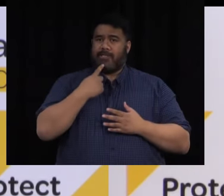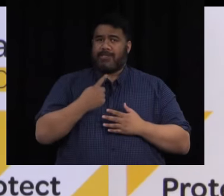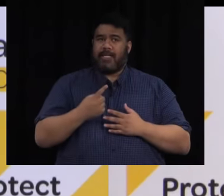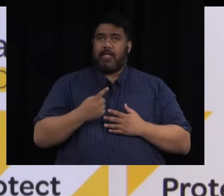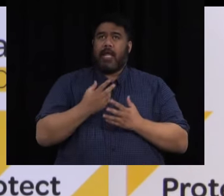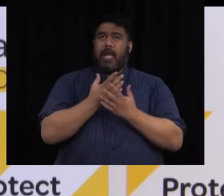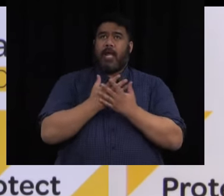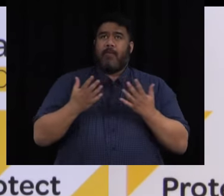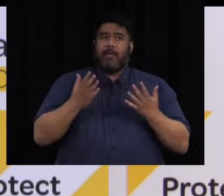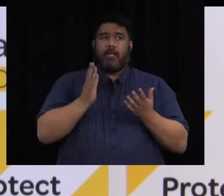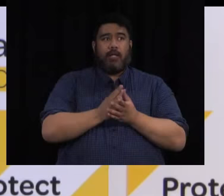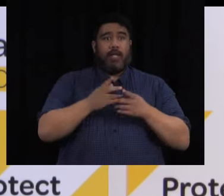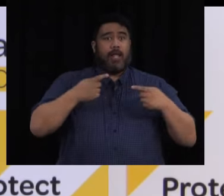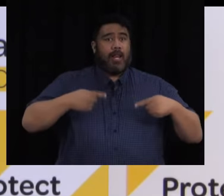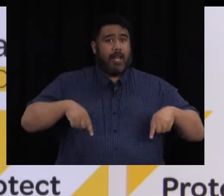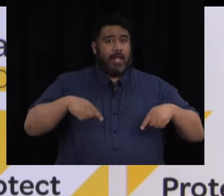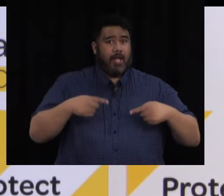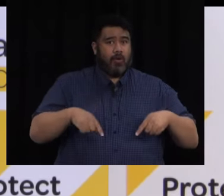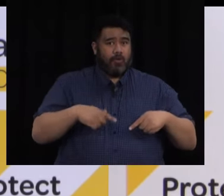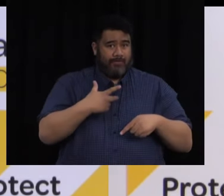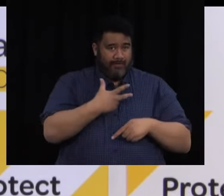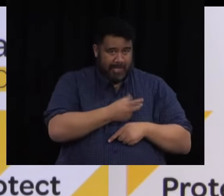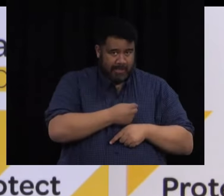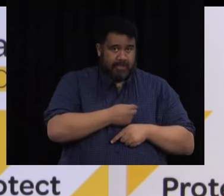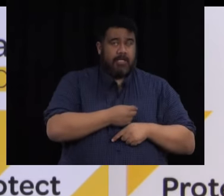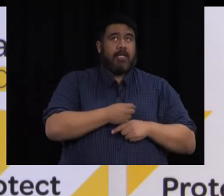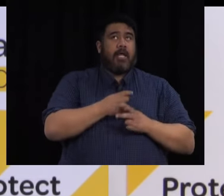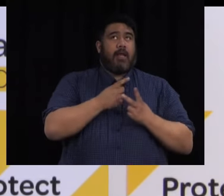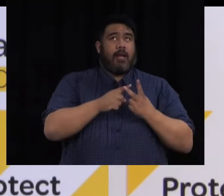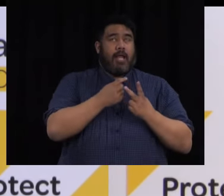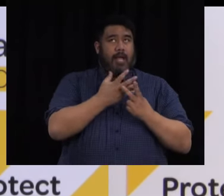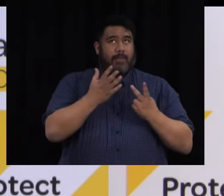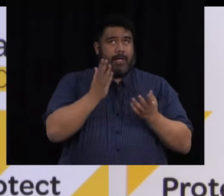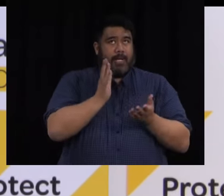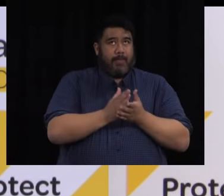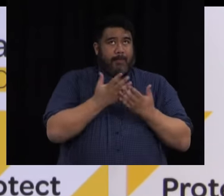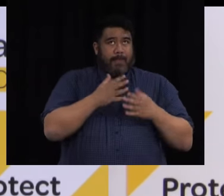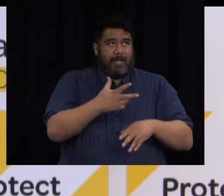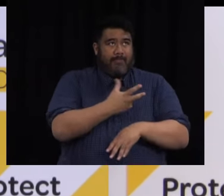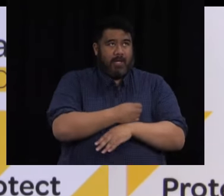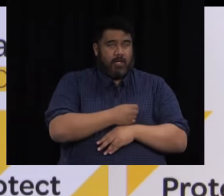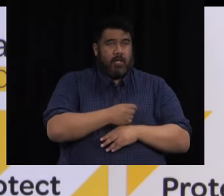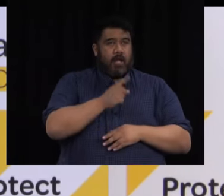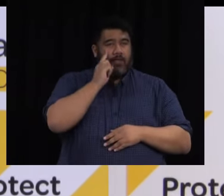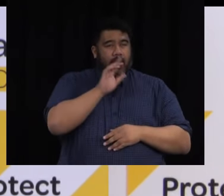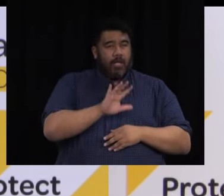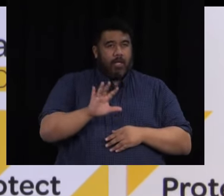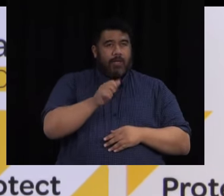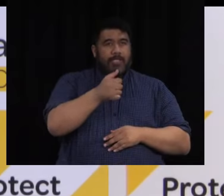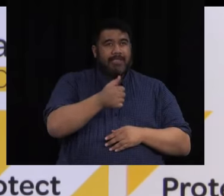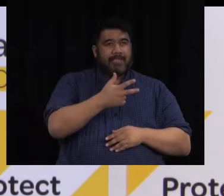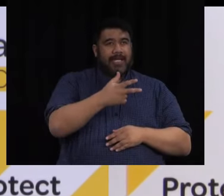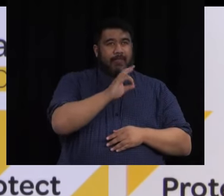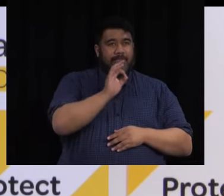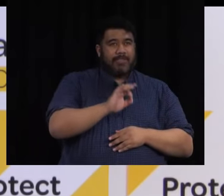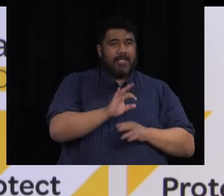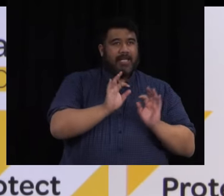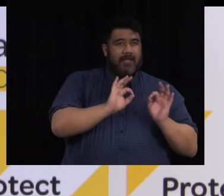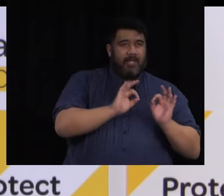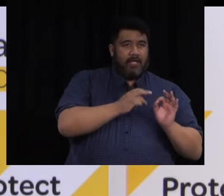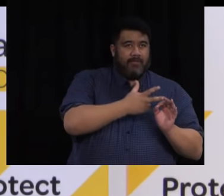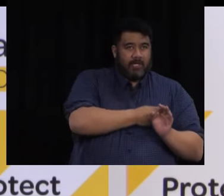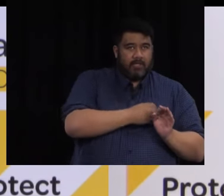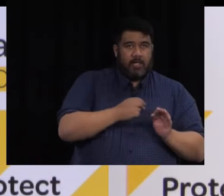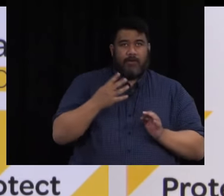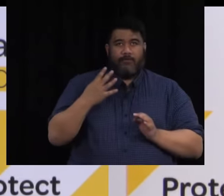for vaccination the proportion who were vaccinated and that was 68% unvaccinated and just 4%